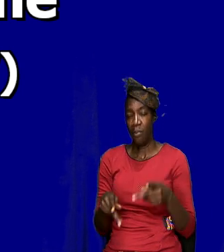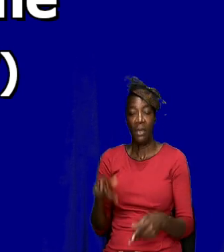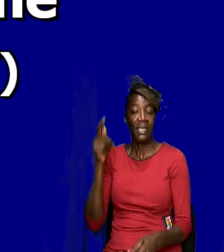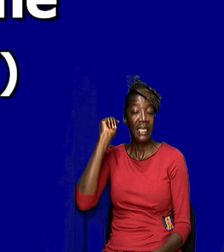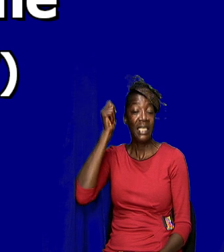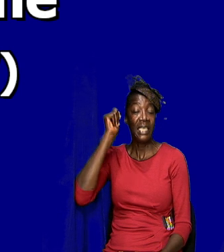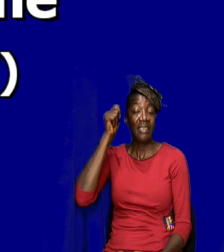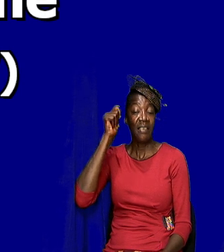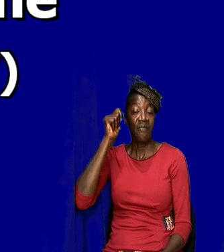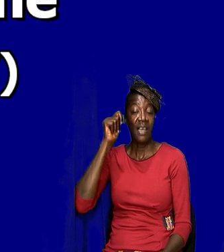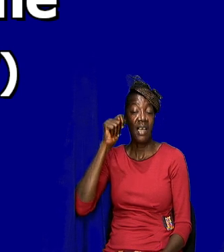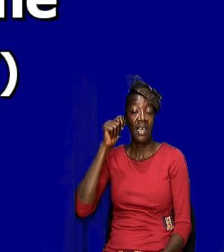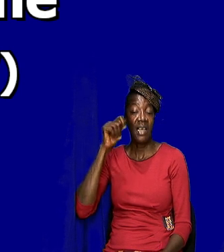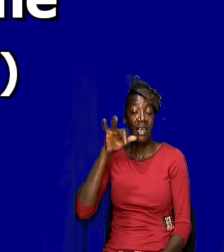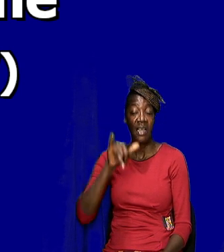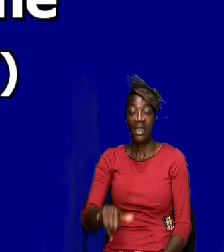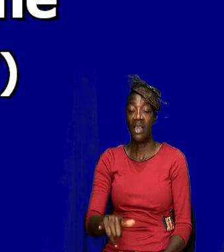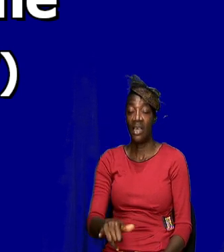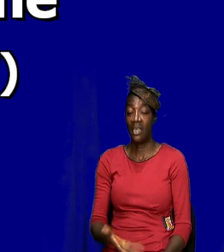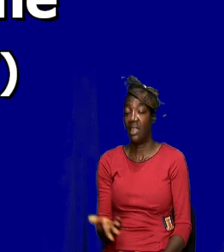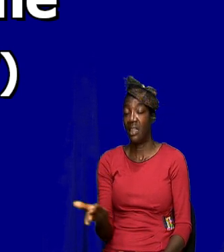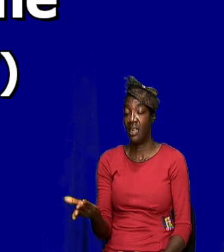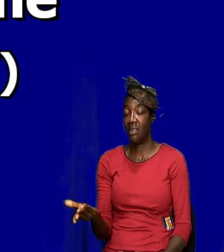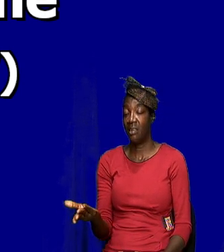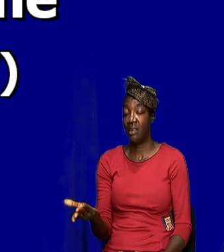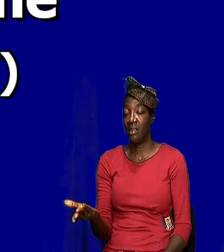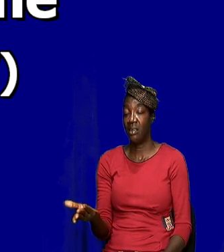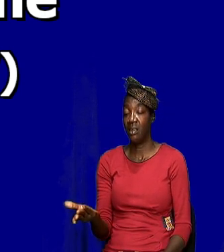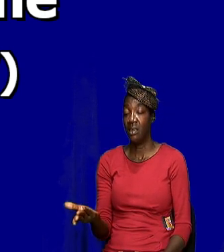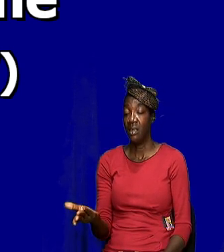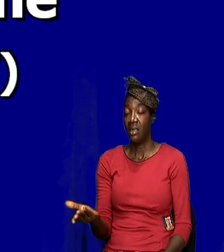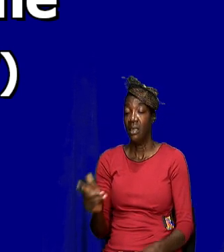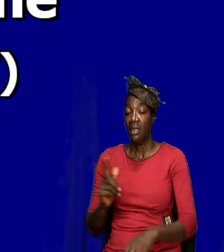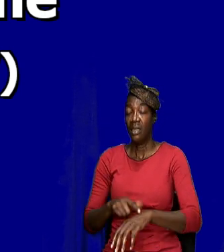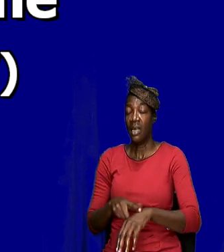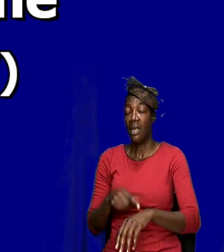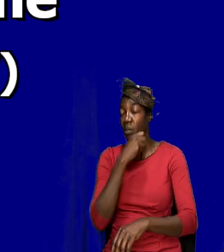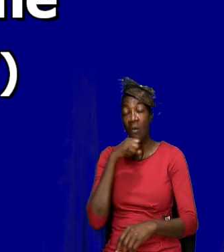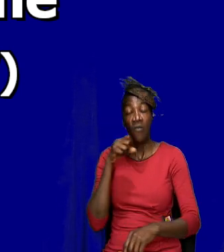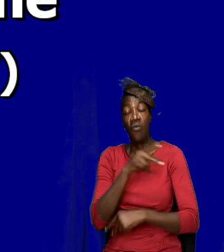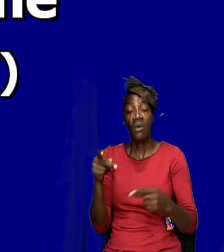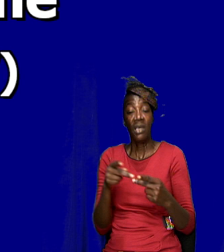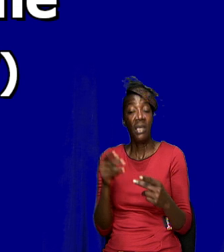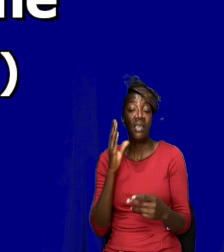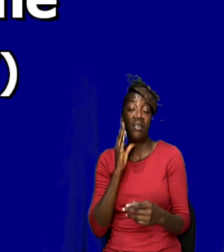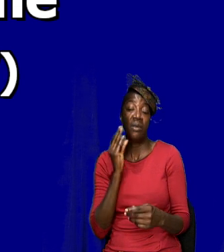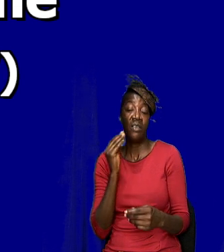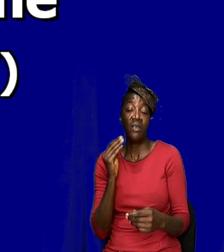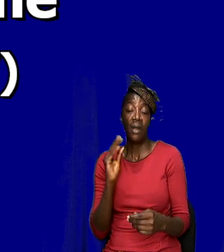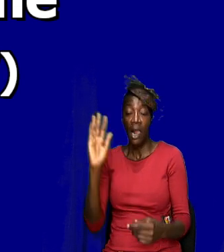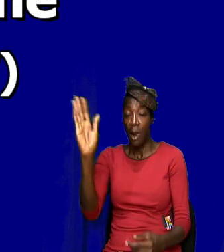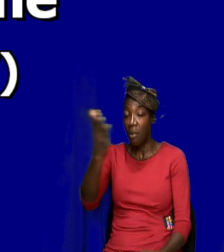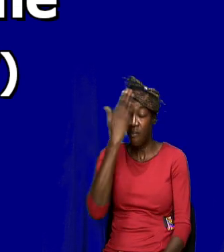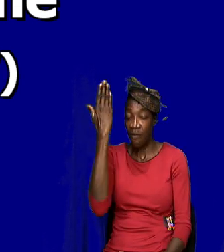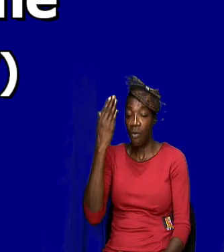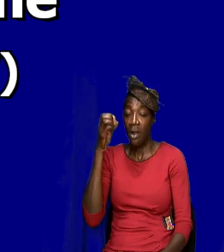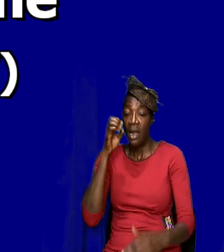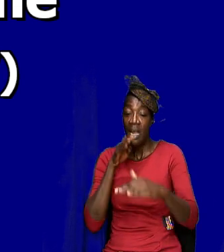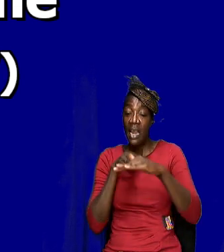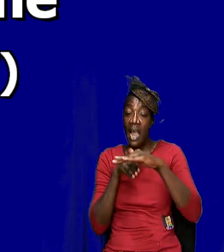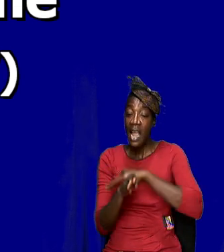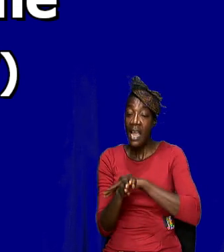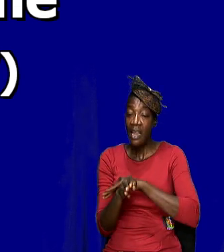that, you know, there's this period of wilderness experience before they will enter into